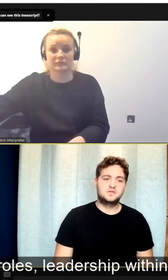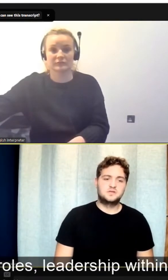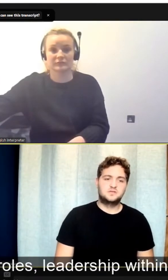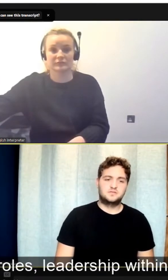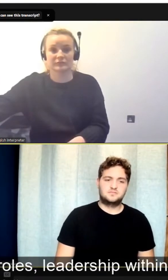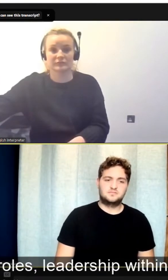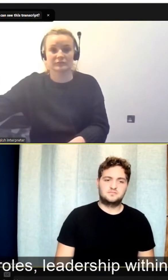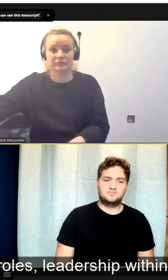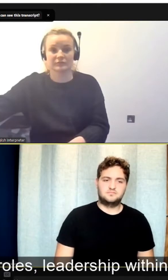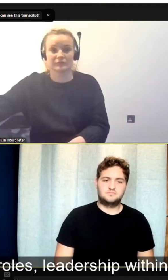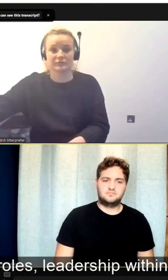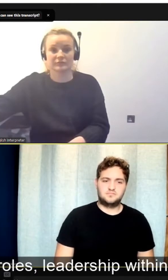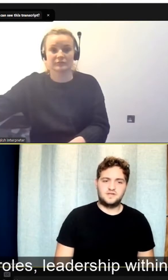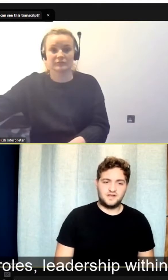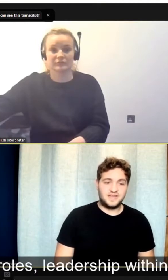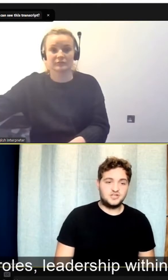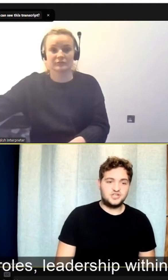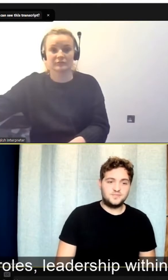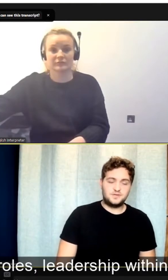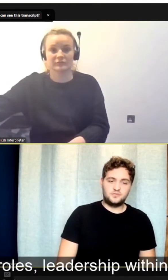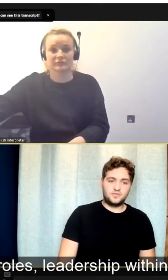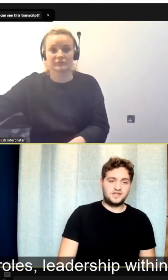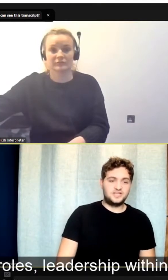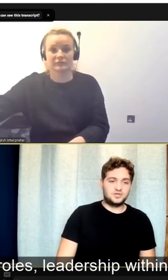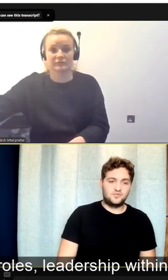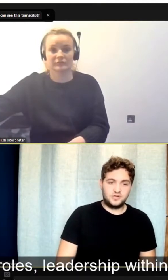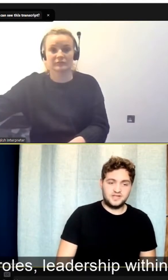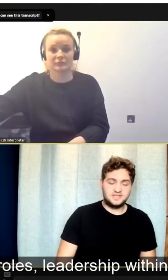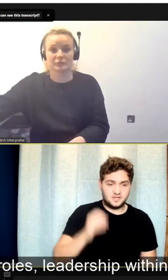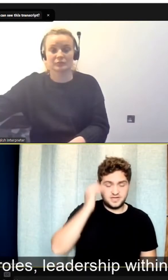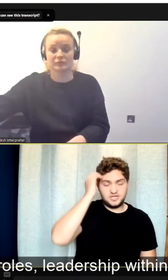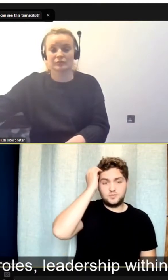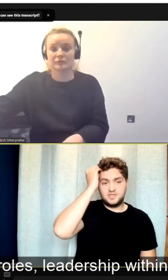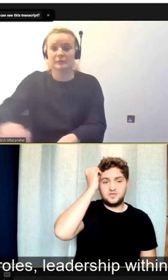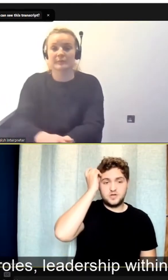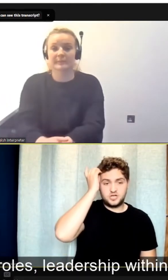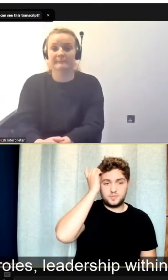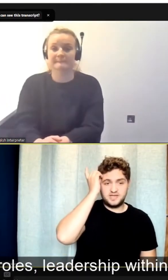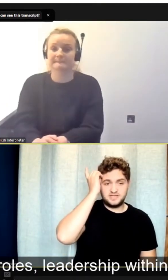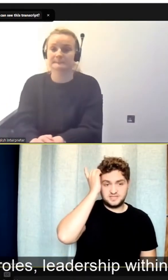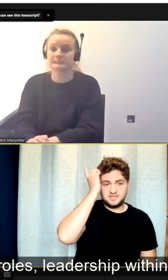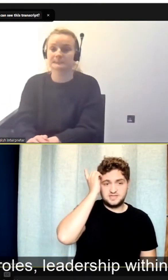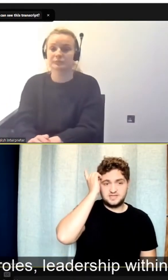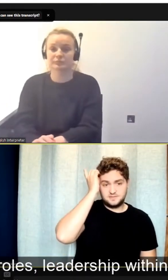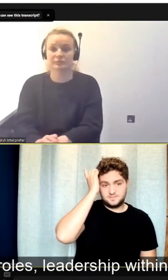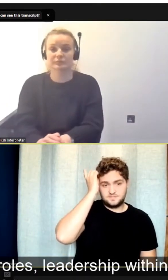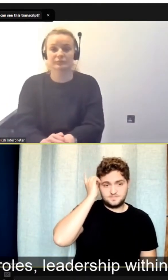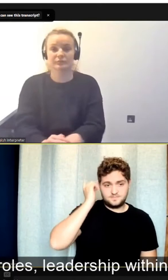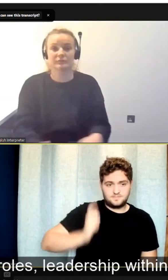of leadership and what the leadership role is, and leadership within the workplace.